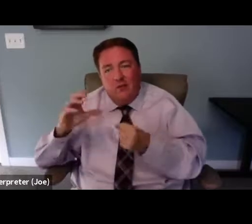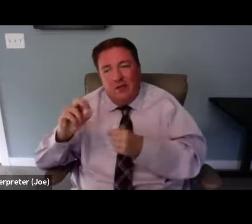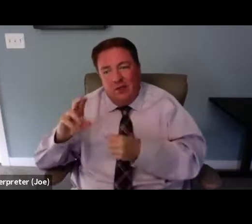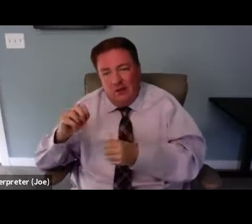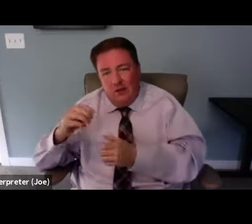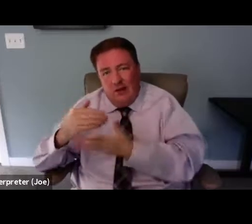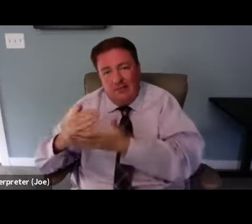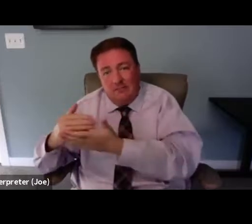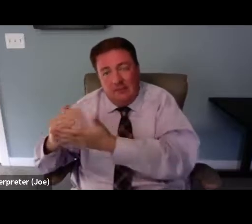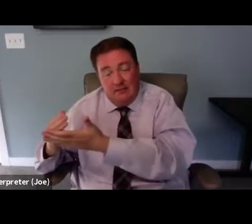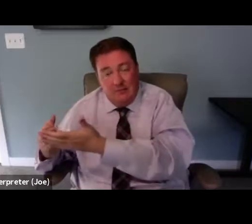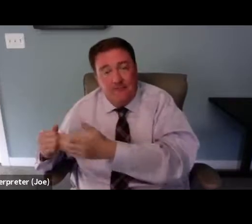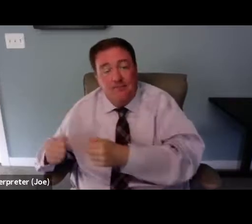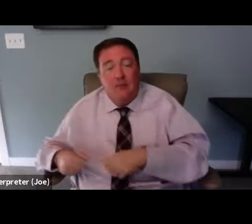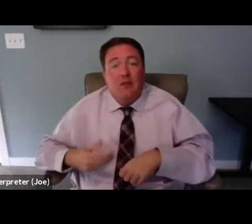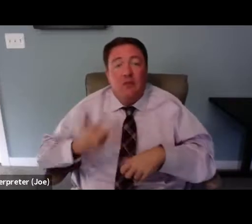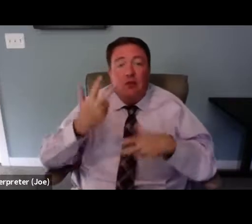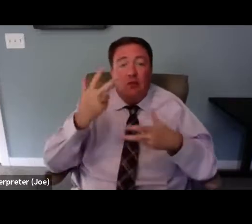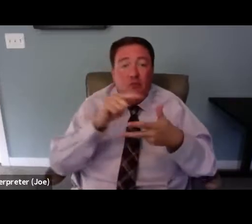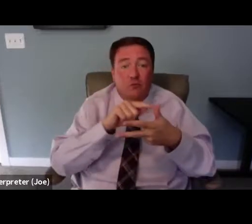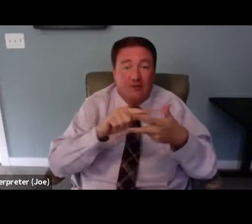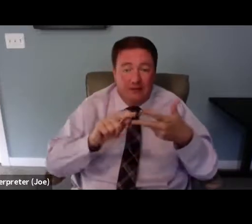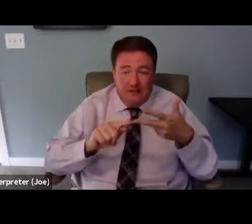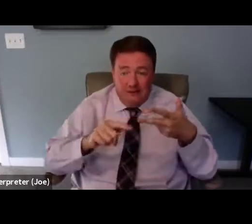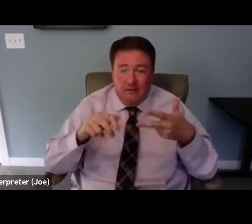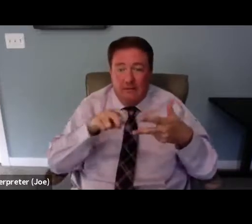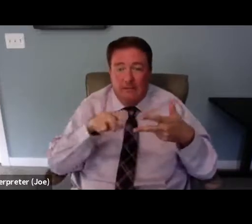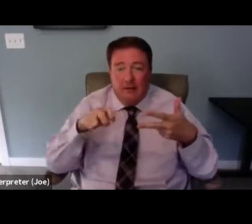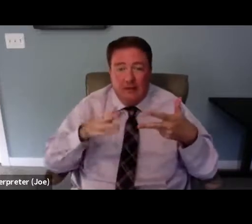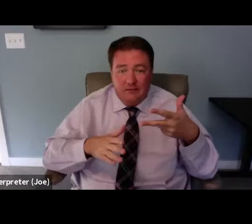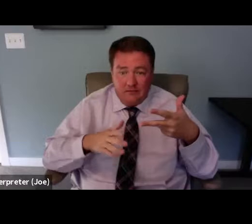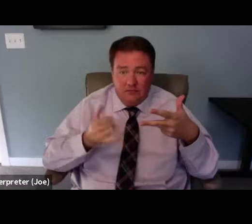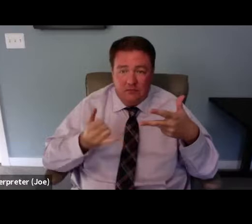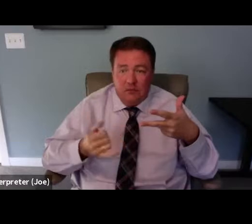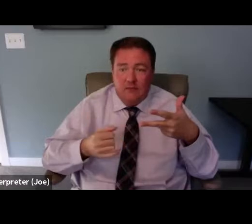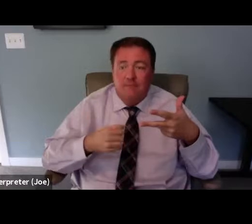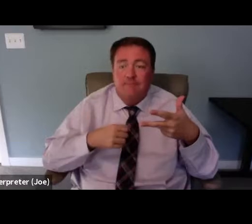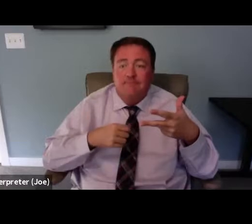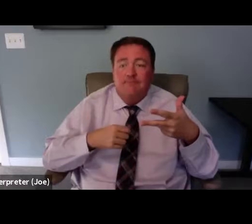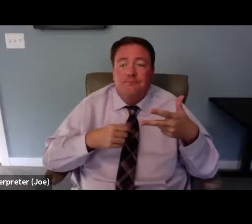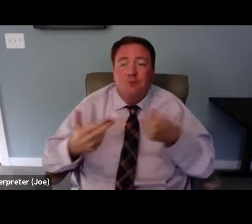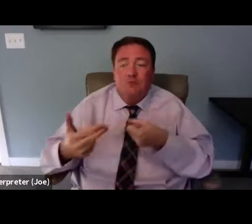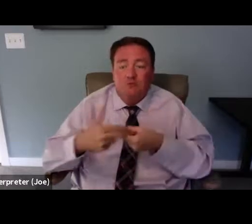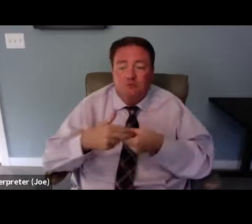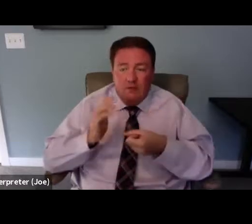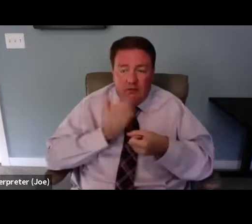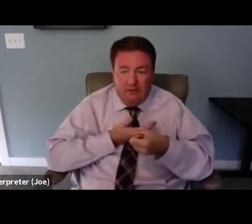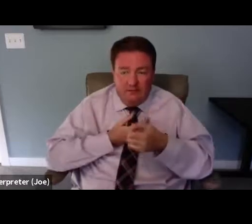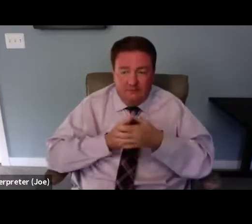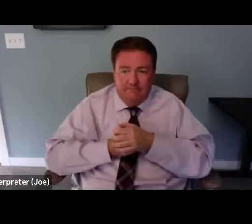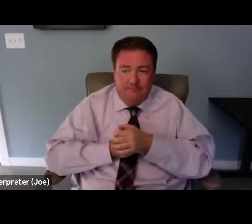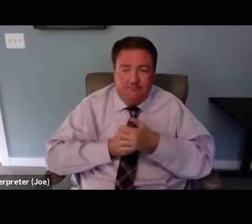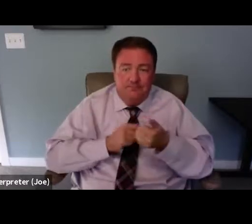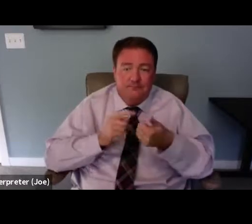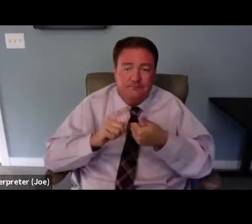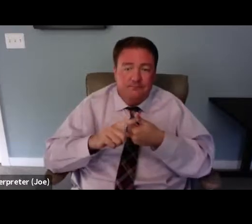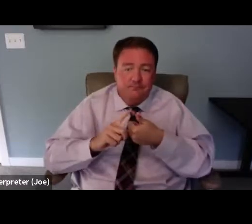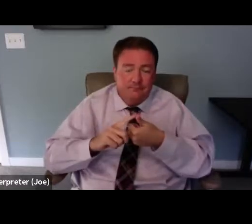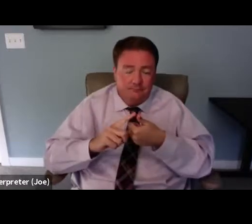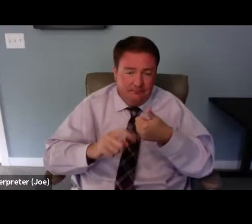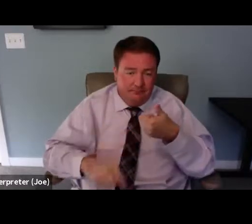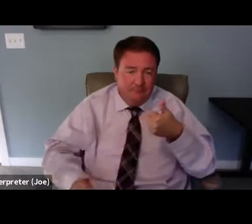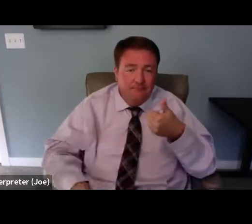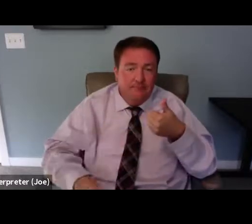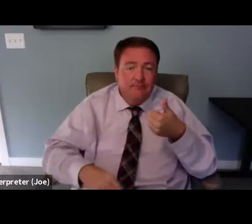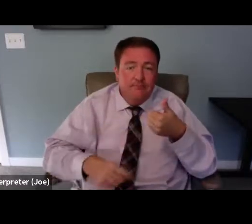are three fantastic panelists that can speak to their own experiences working in advocacy on these very issues. First off,